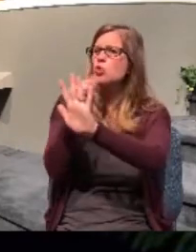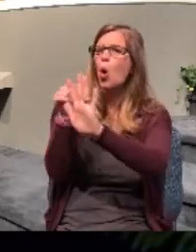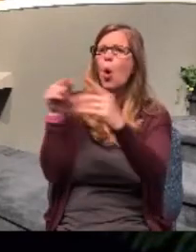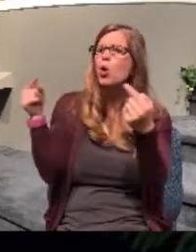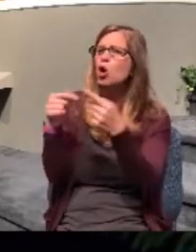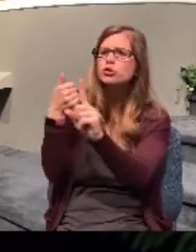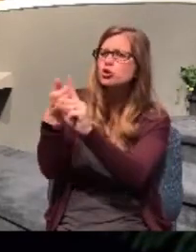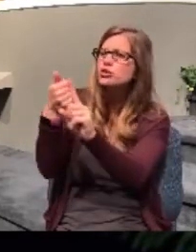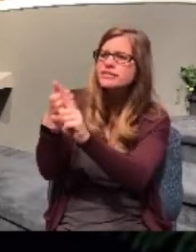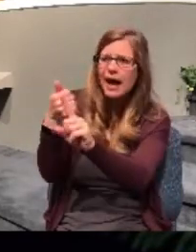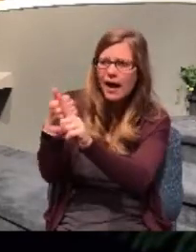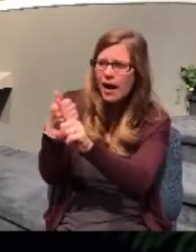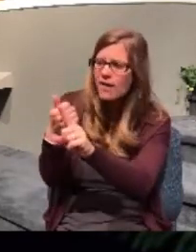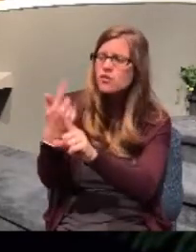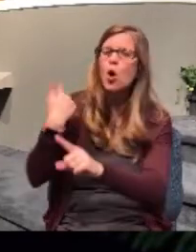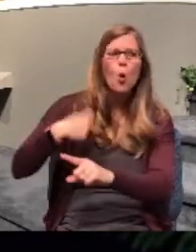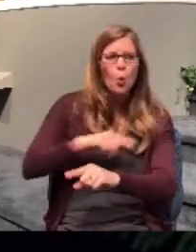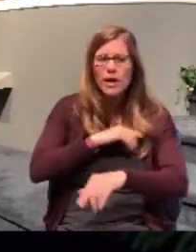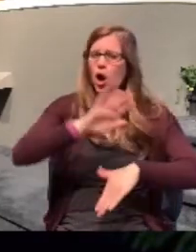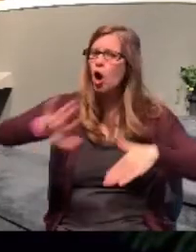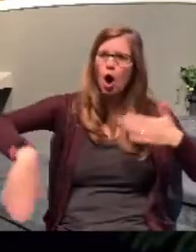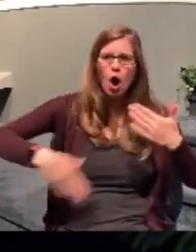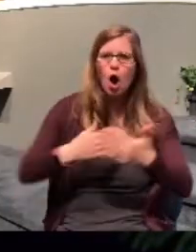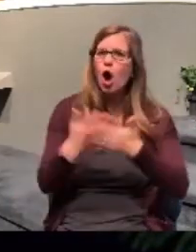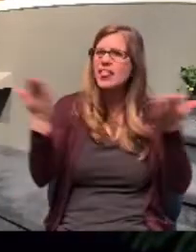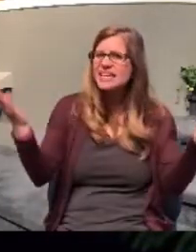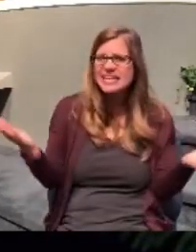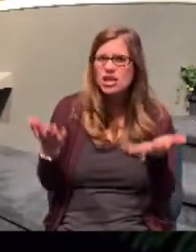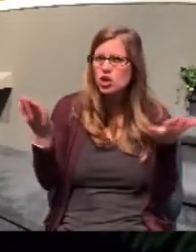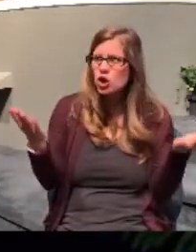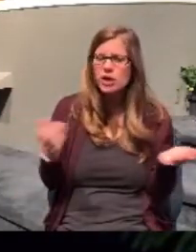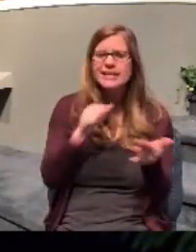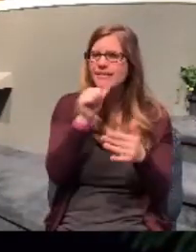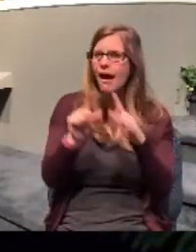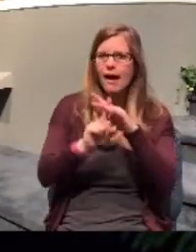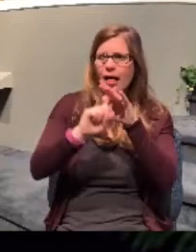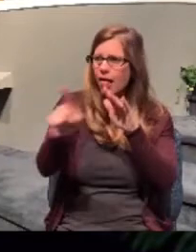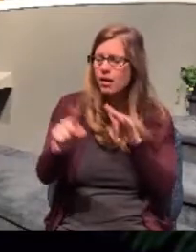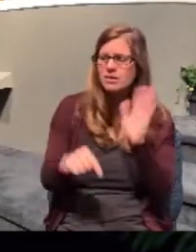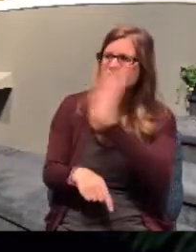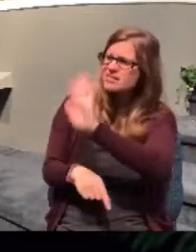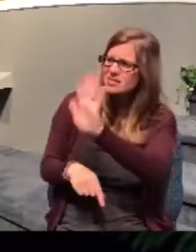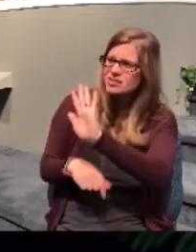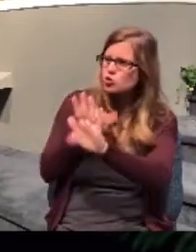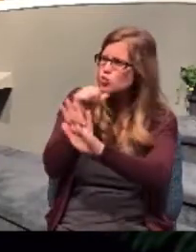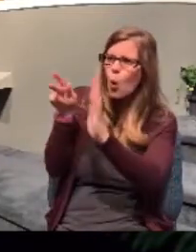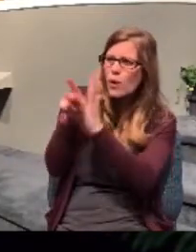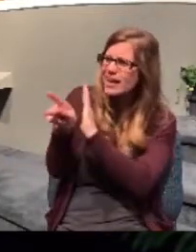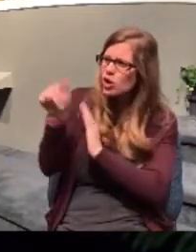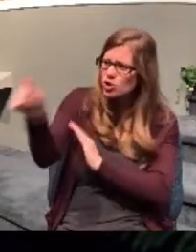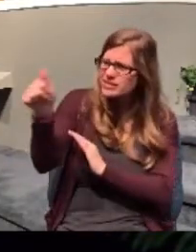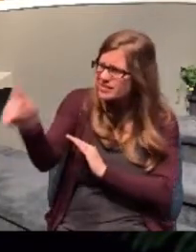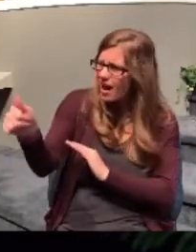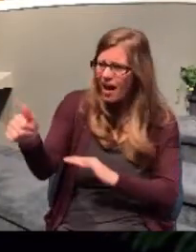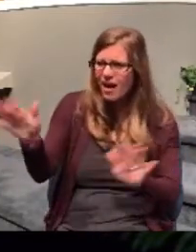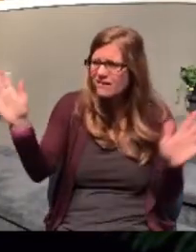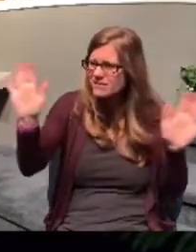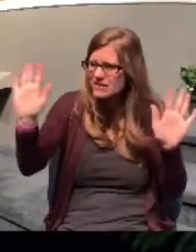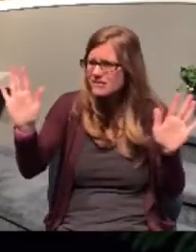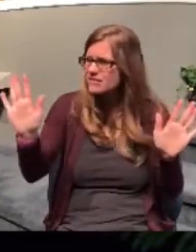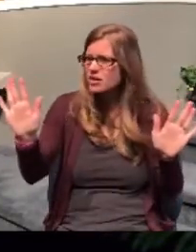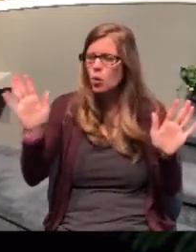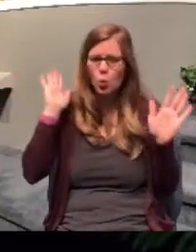no harm for we are all here. Don't kill yourself. Don't do that. We're not going to try to escape.